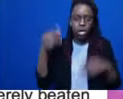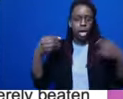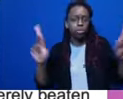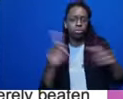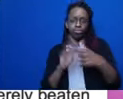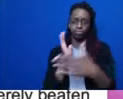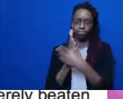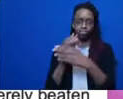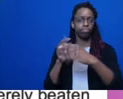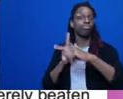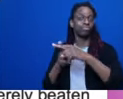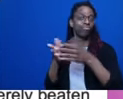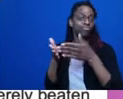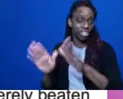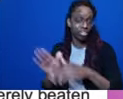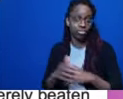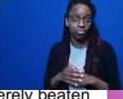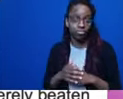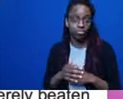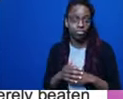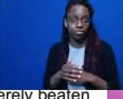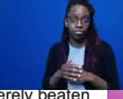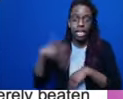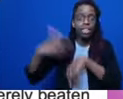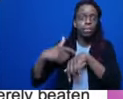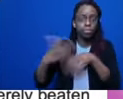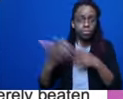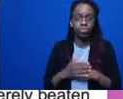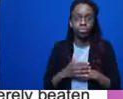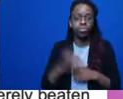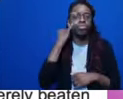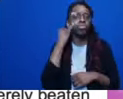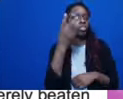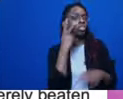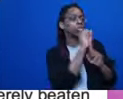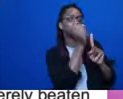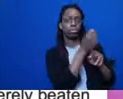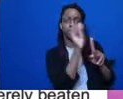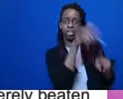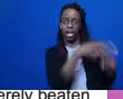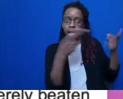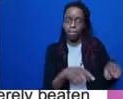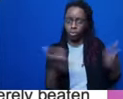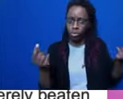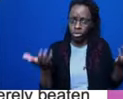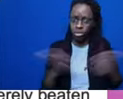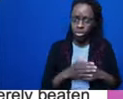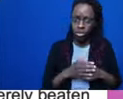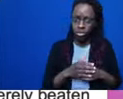if you see a situation like this occurring. So I think the things that are helpful to point out in this case study are that a